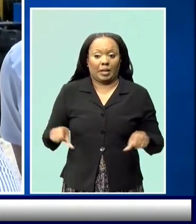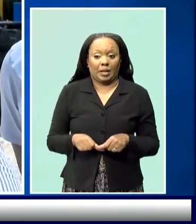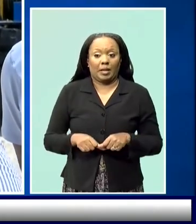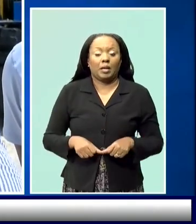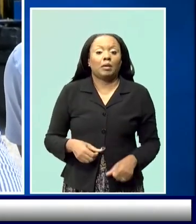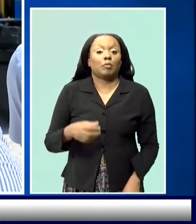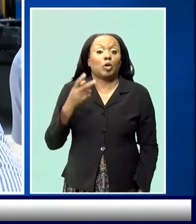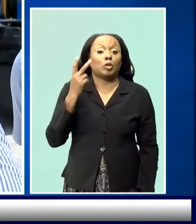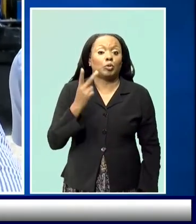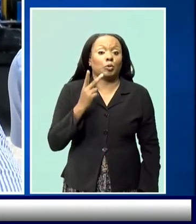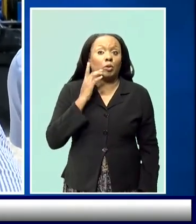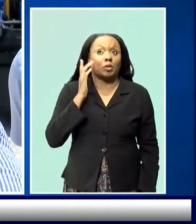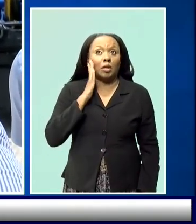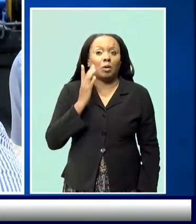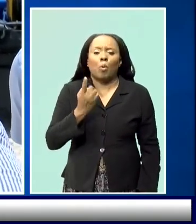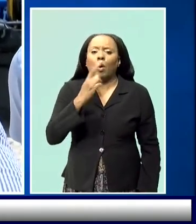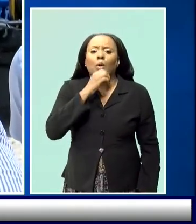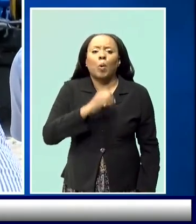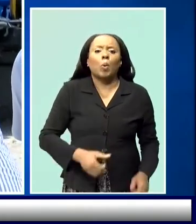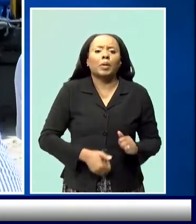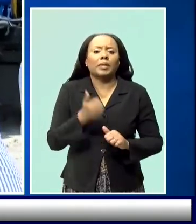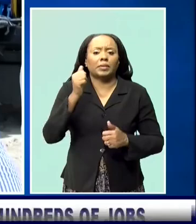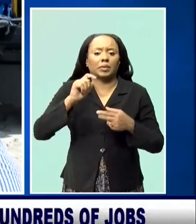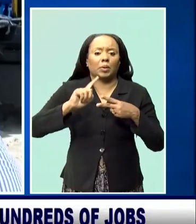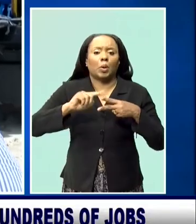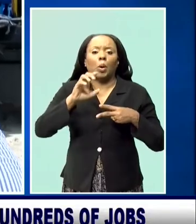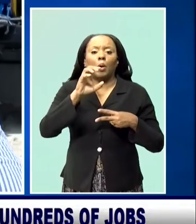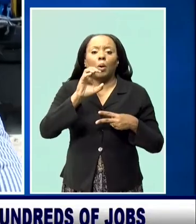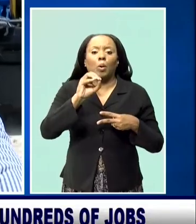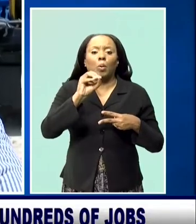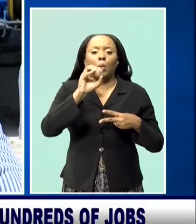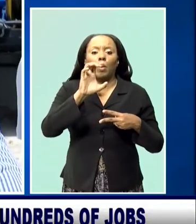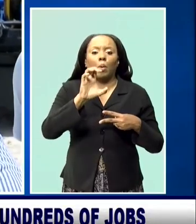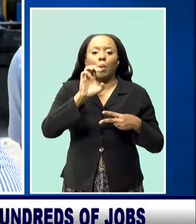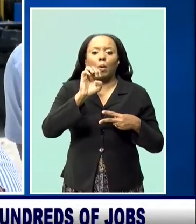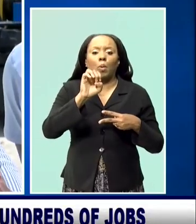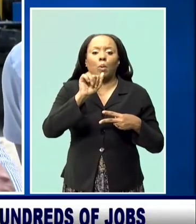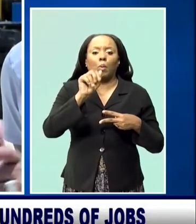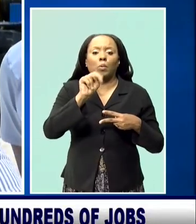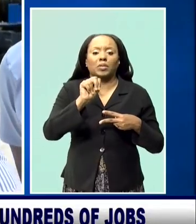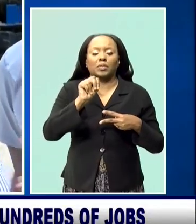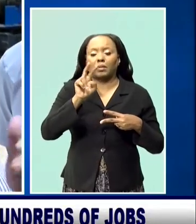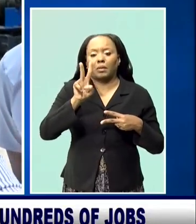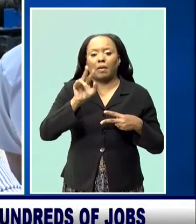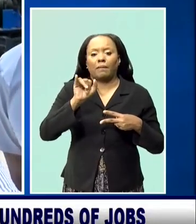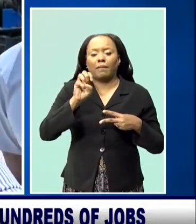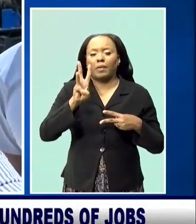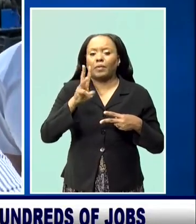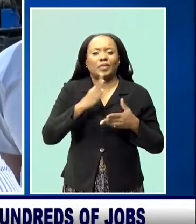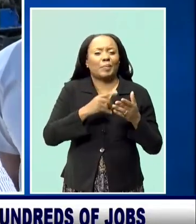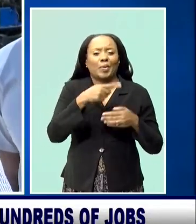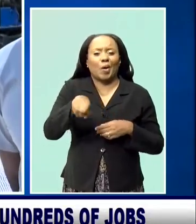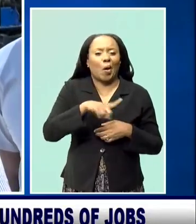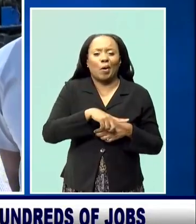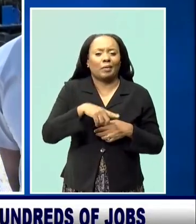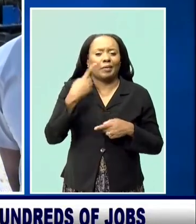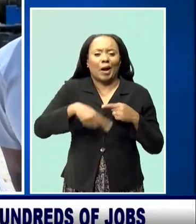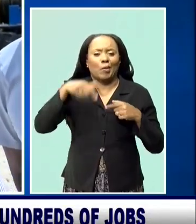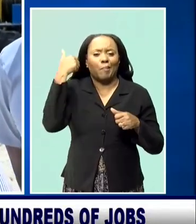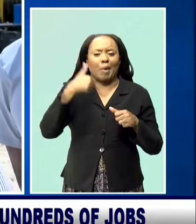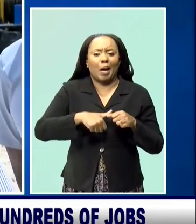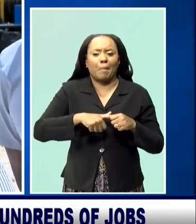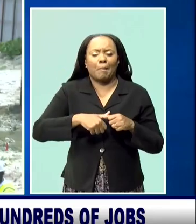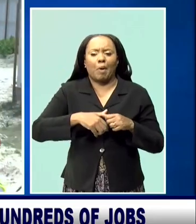hotels that this country ever had, Ocean View. And many of you may not even remember it because it was knocked down so many years ago.